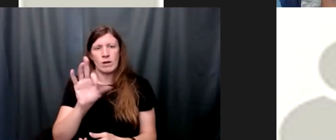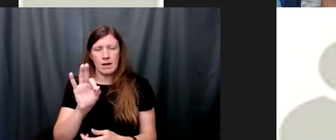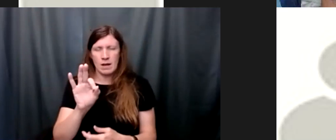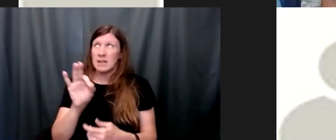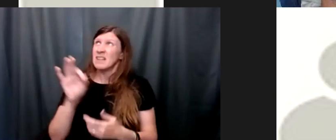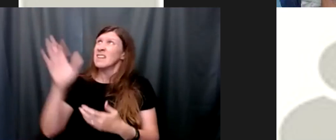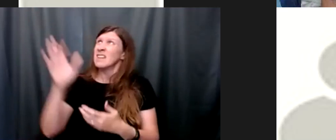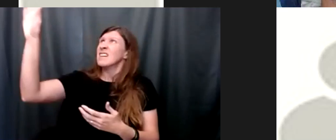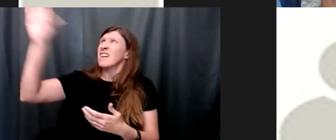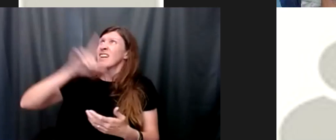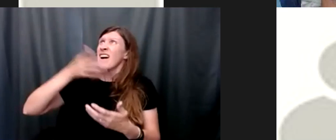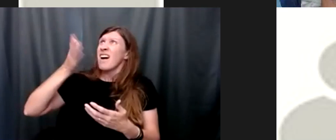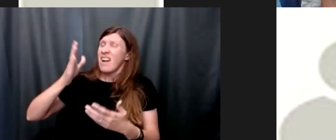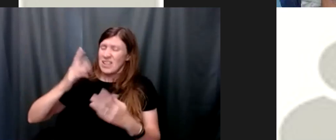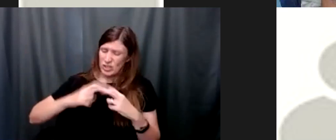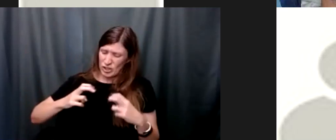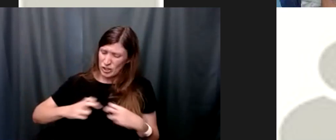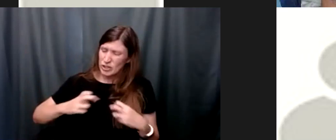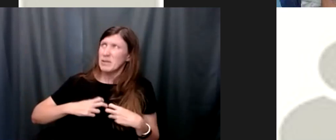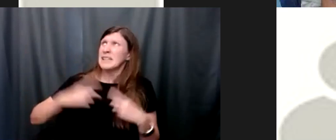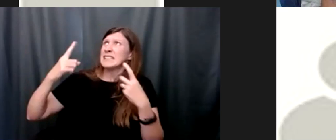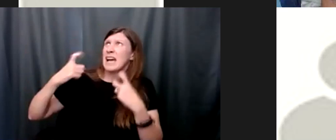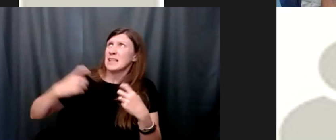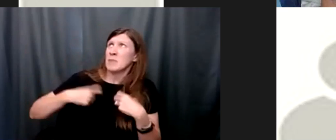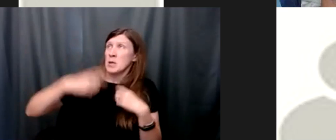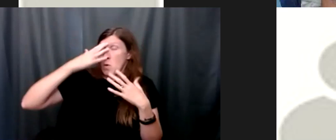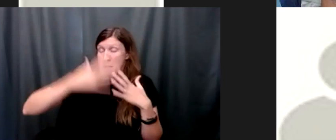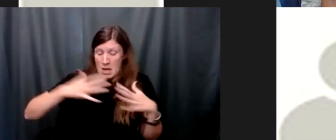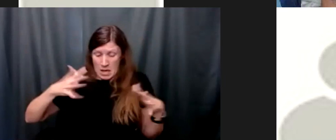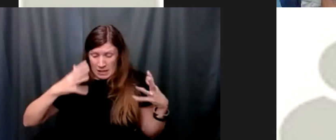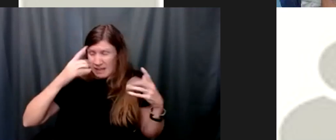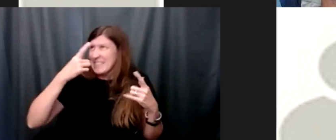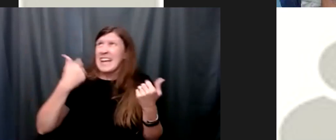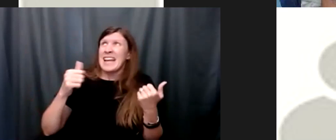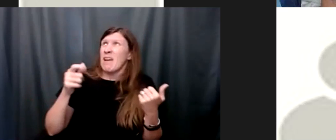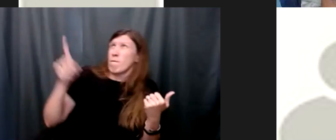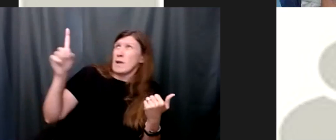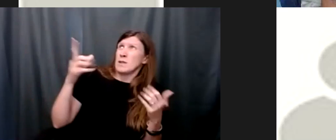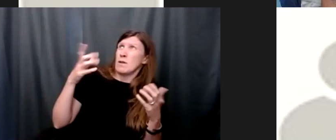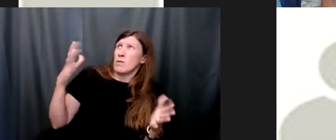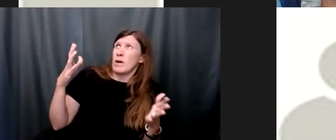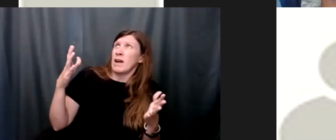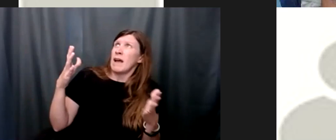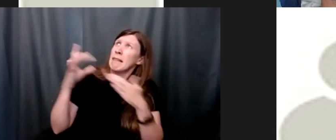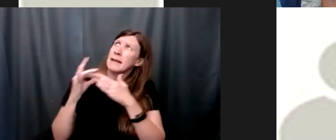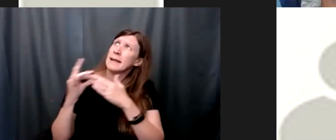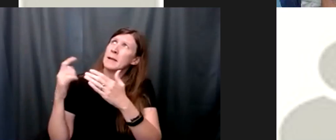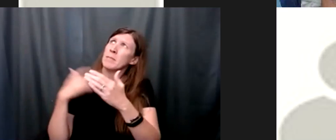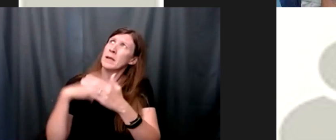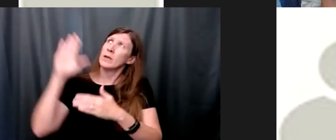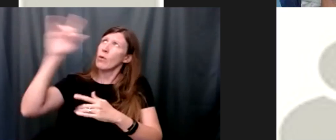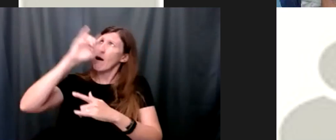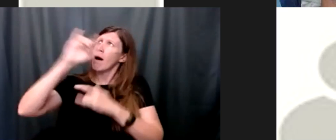god and know my heart test me and know my anxious thoughts see if there's any offensive way in me and lead me in the way everlasting